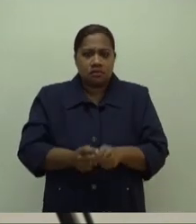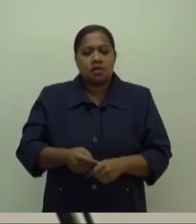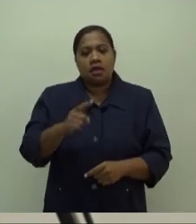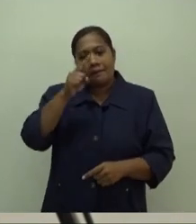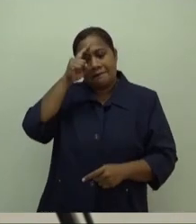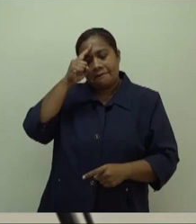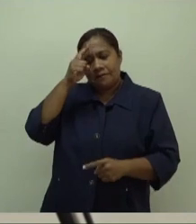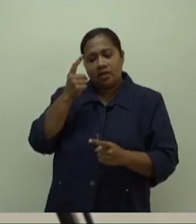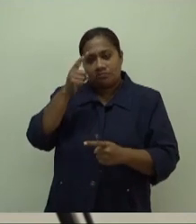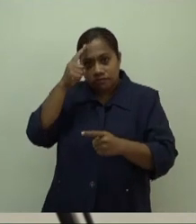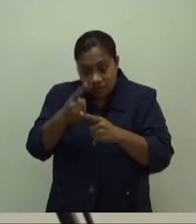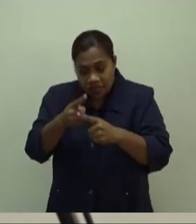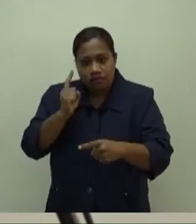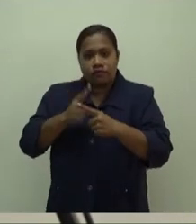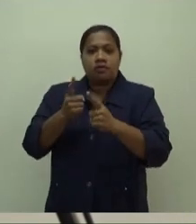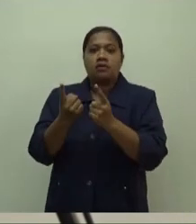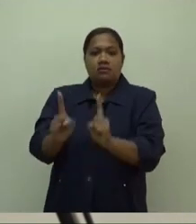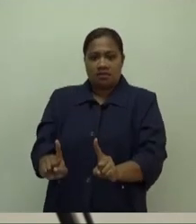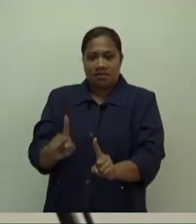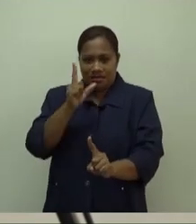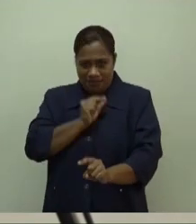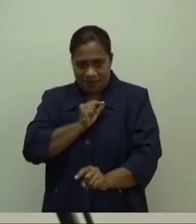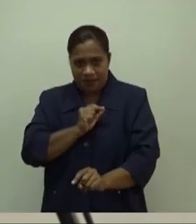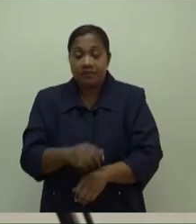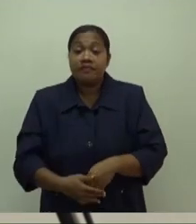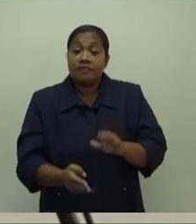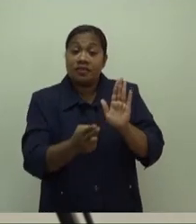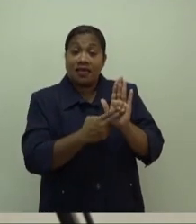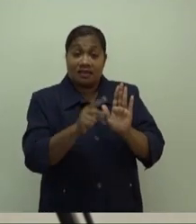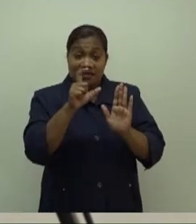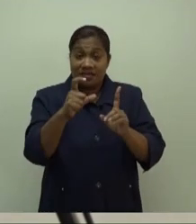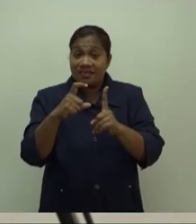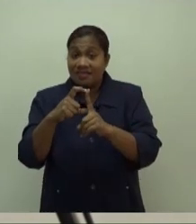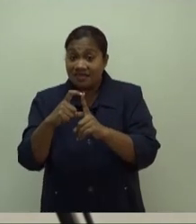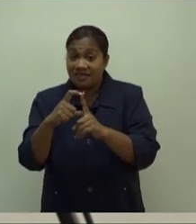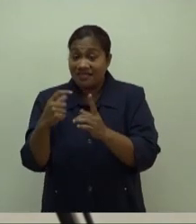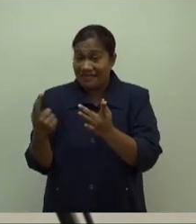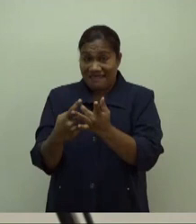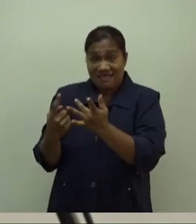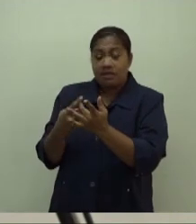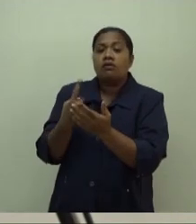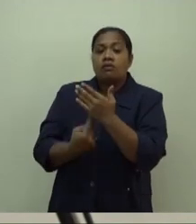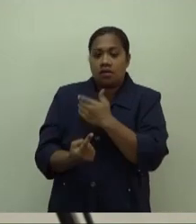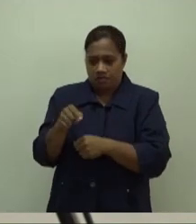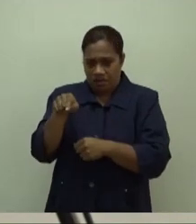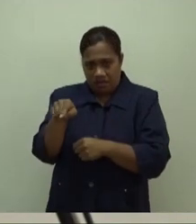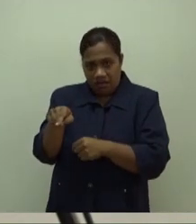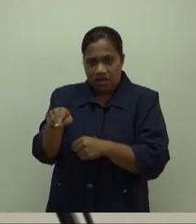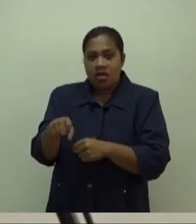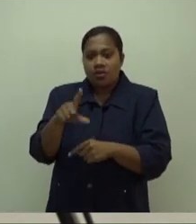NCDs and other comorbidities also complicate our ability to precisely determine the causes of death.